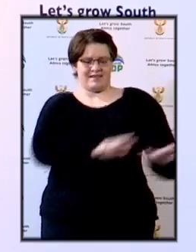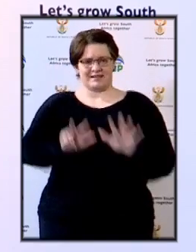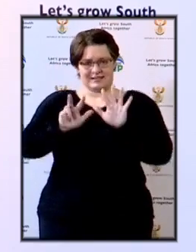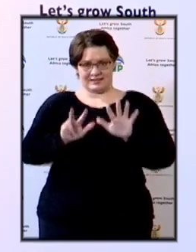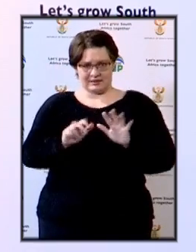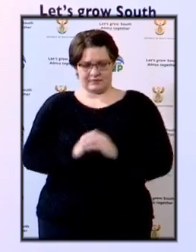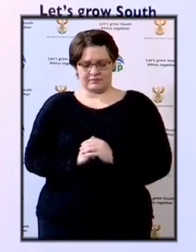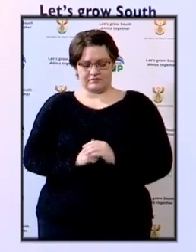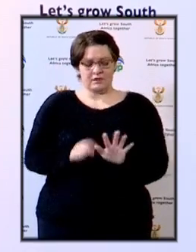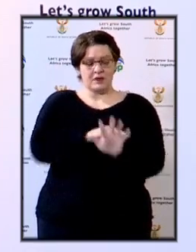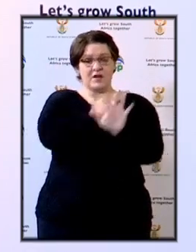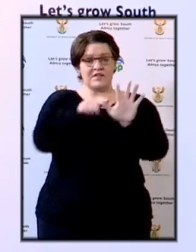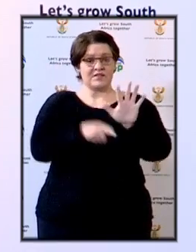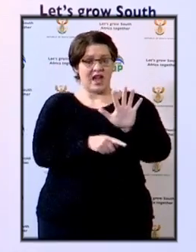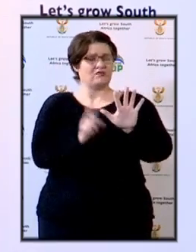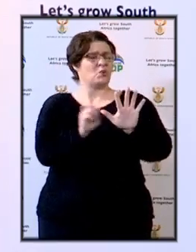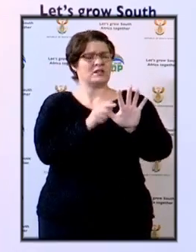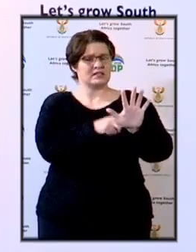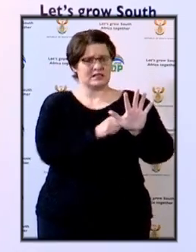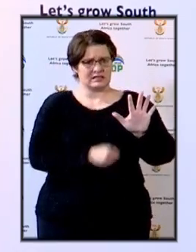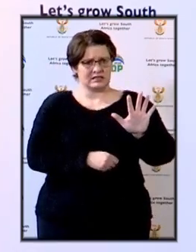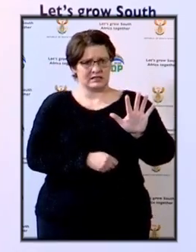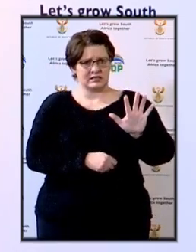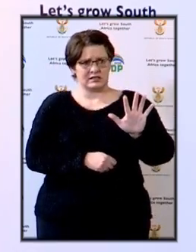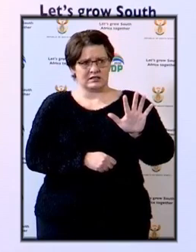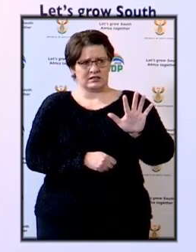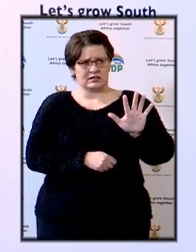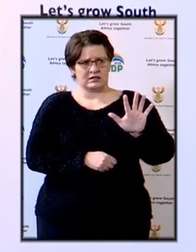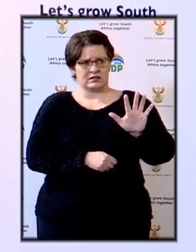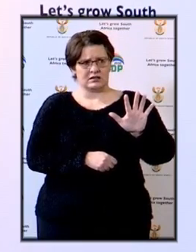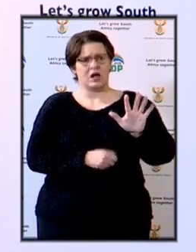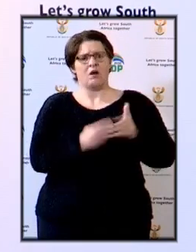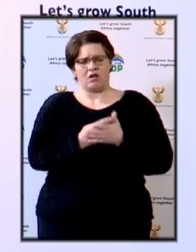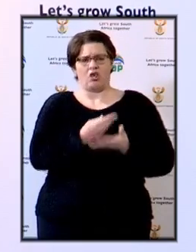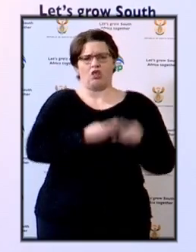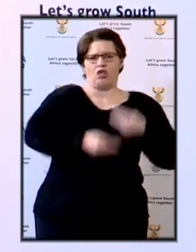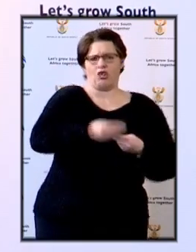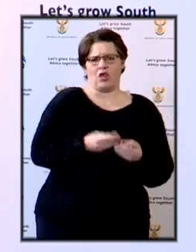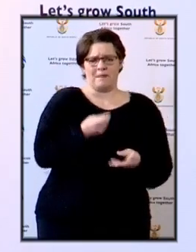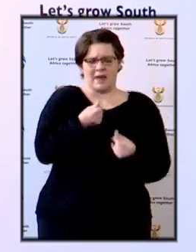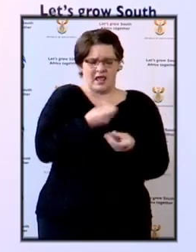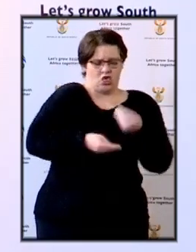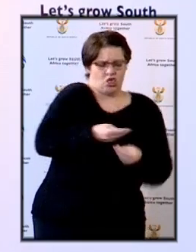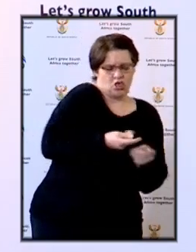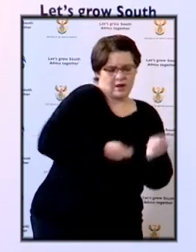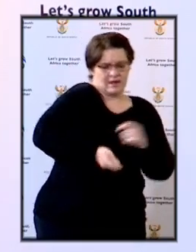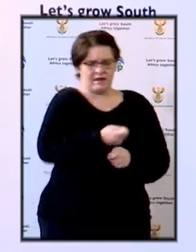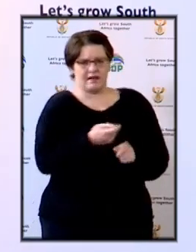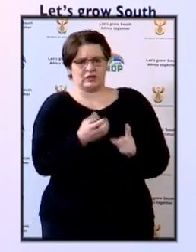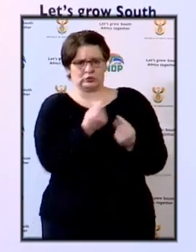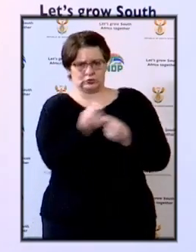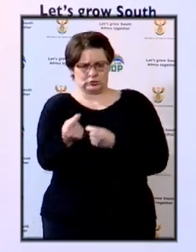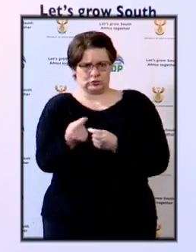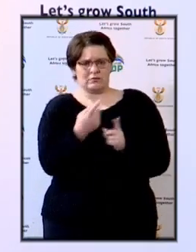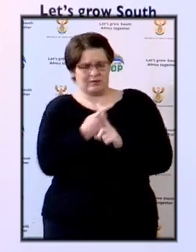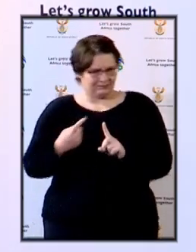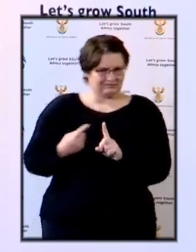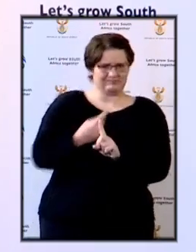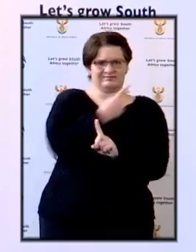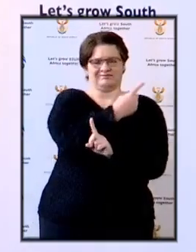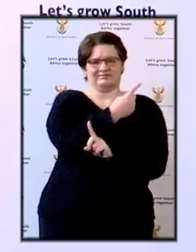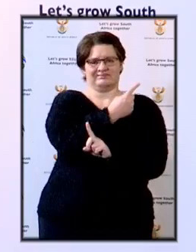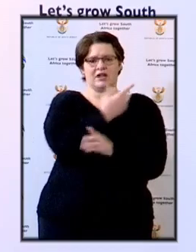These are five counts of the pattern of racketeering activities in